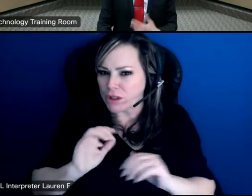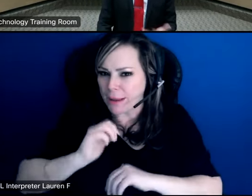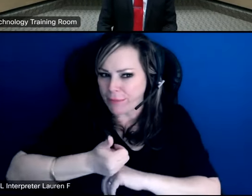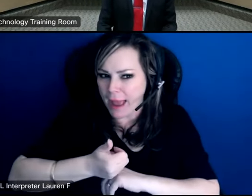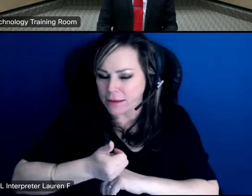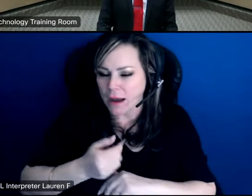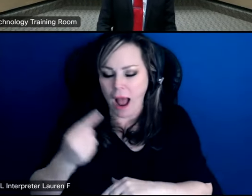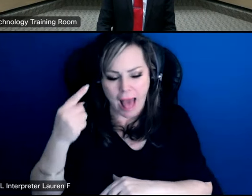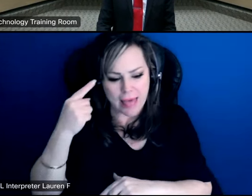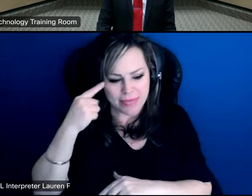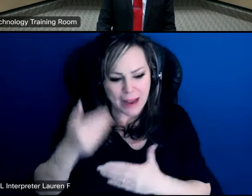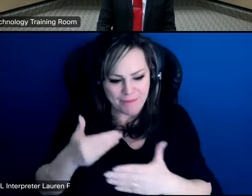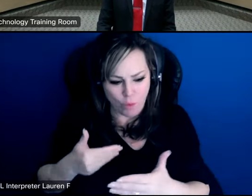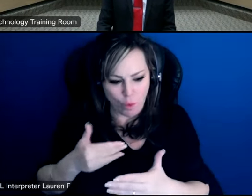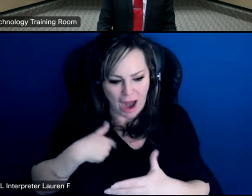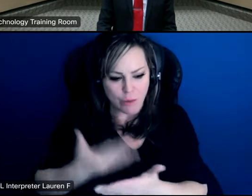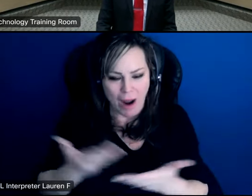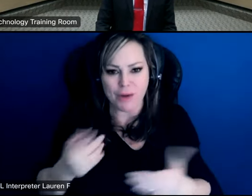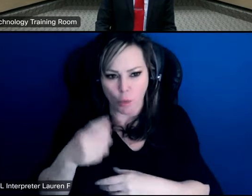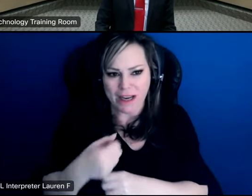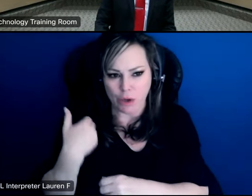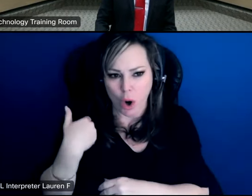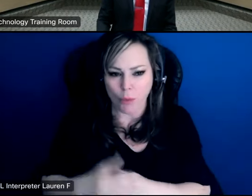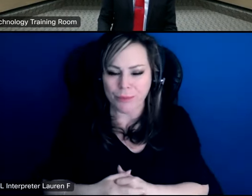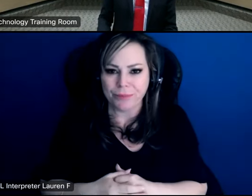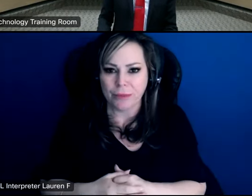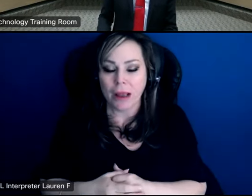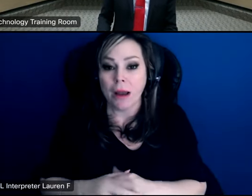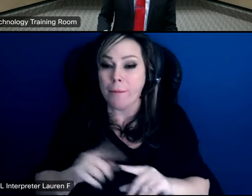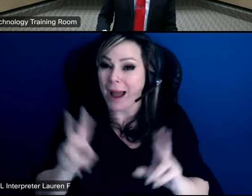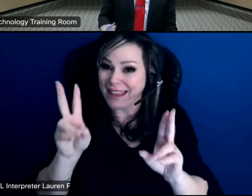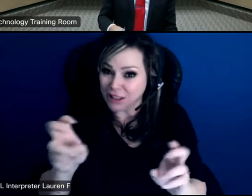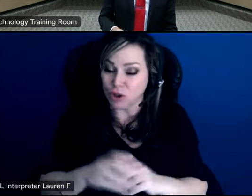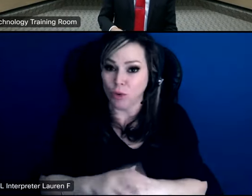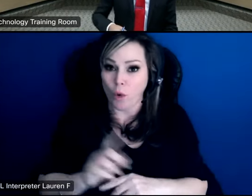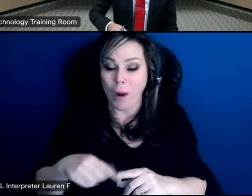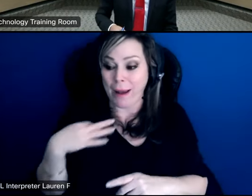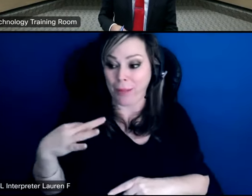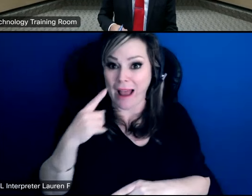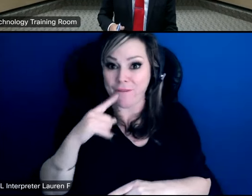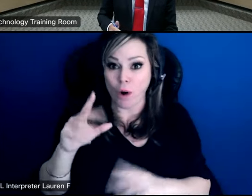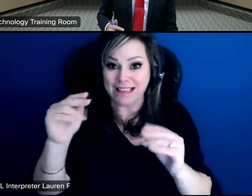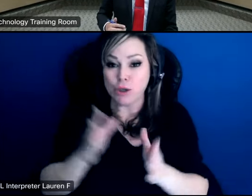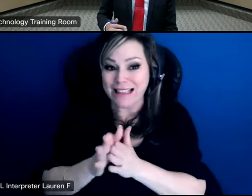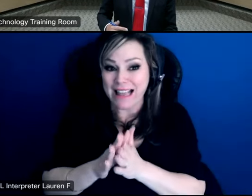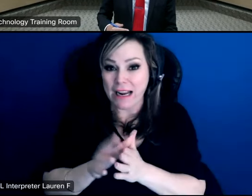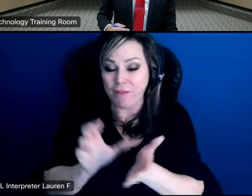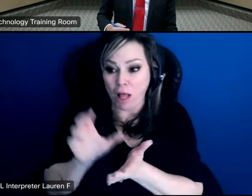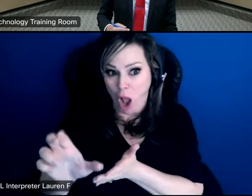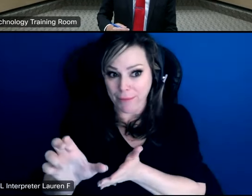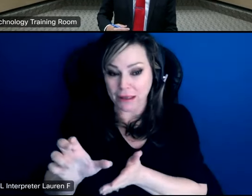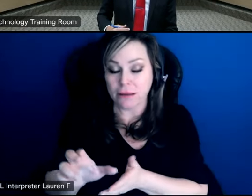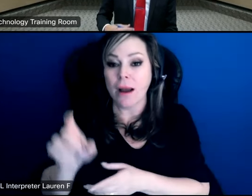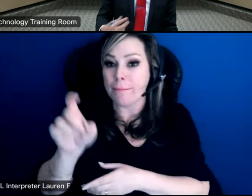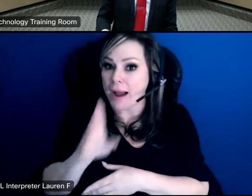it was as prior to my arrival here a year ago the issue is that when you apply for the teacher incentive allotment you have to